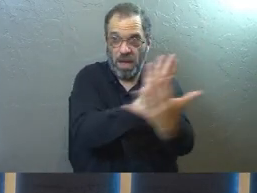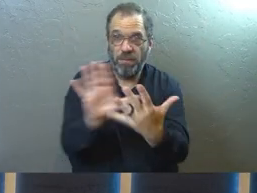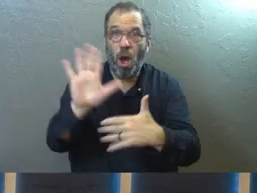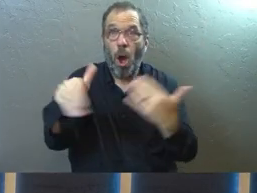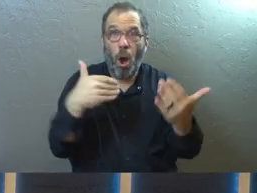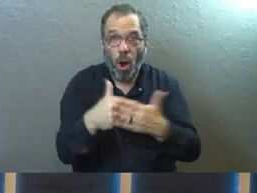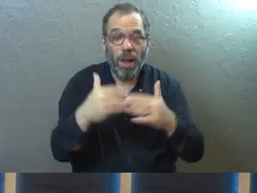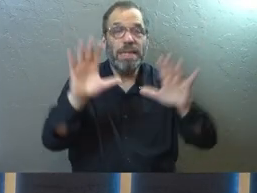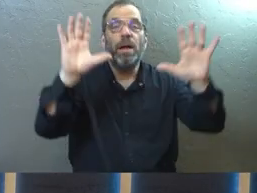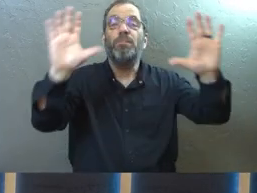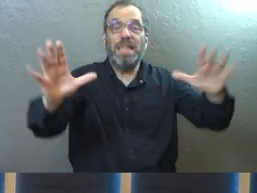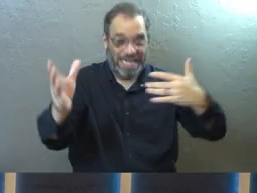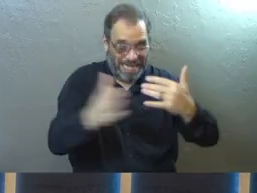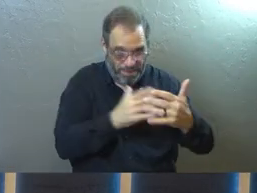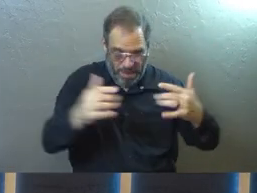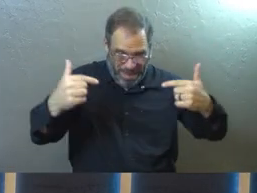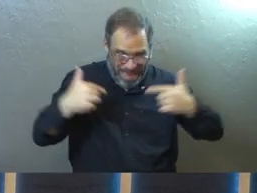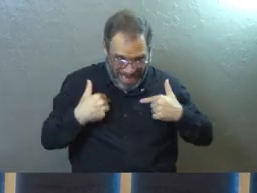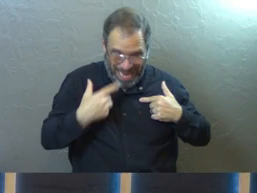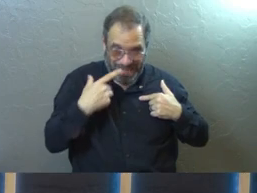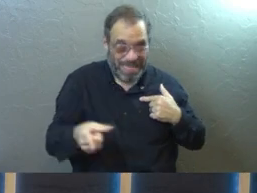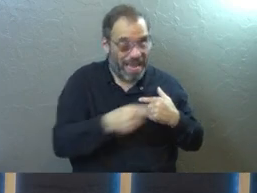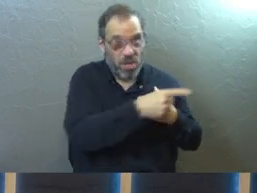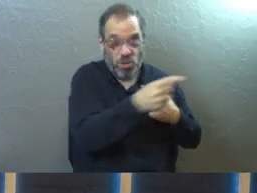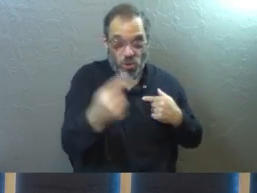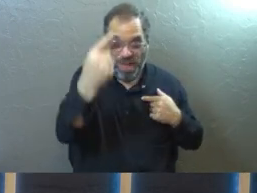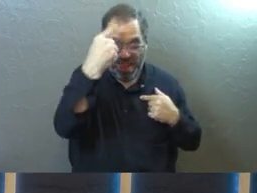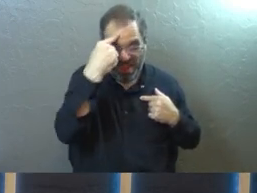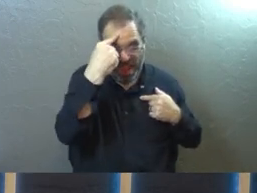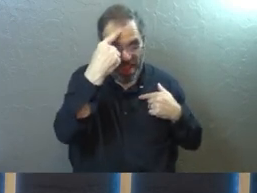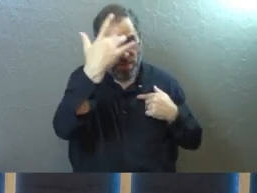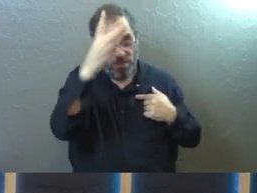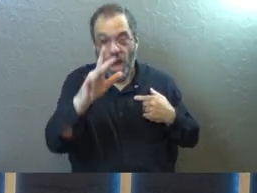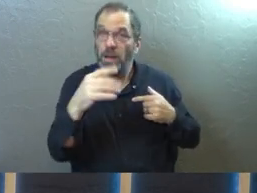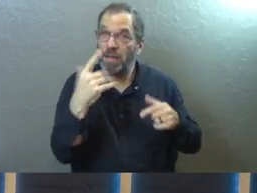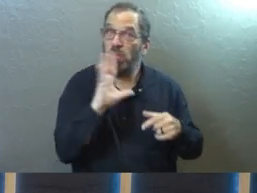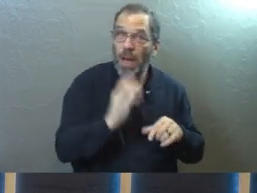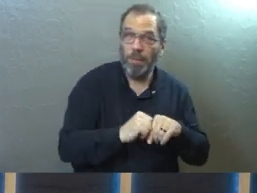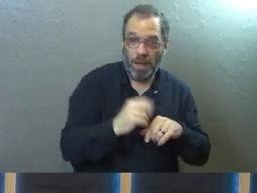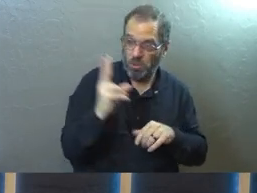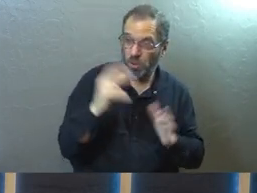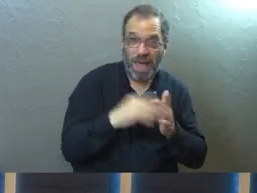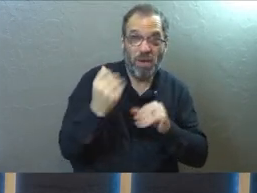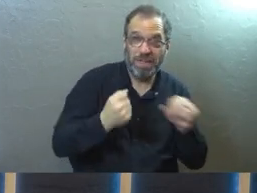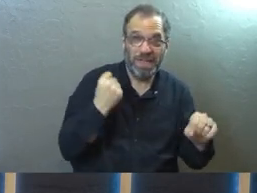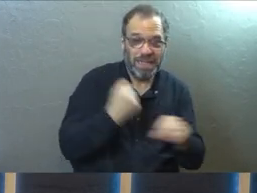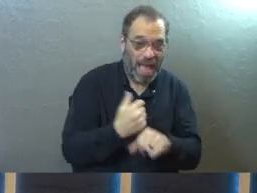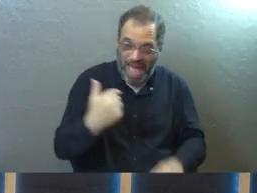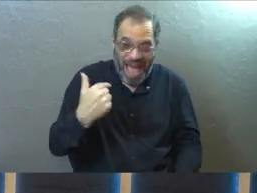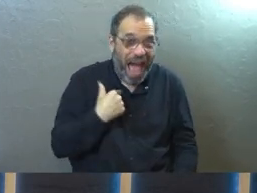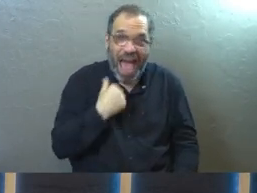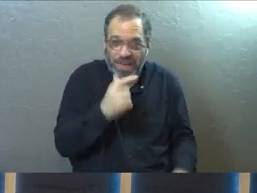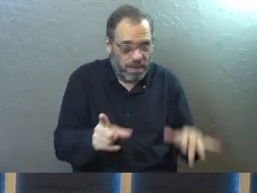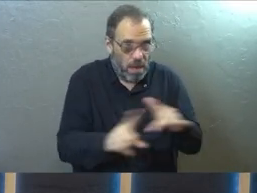but then he said, even the things that I say that you all think are so brilliant, we've been talking about for 2000 years. He said, I didn't come up with any of the